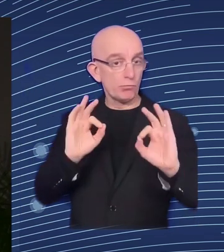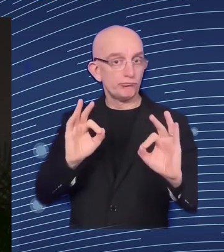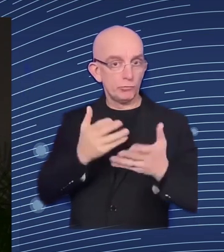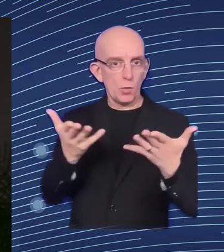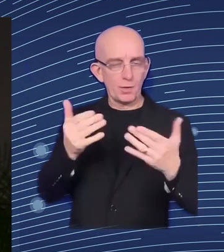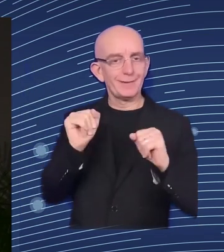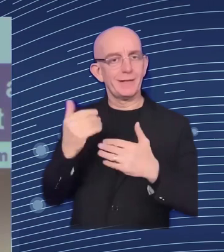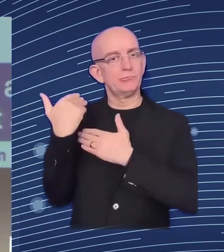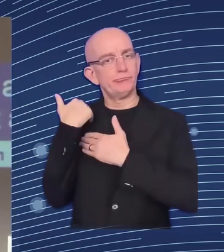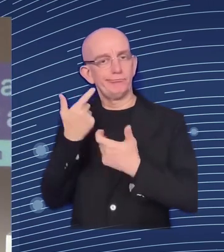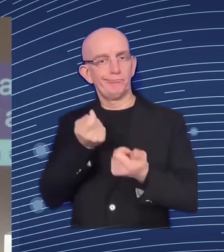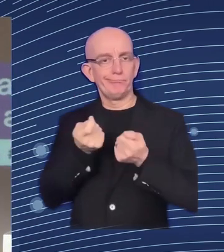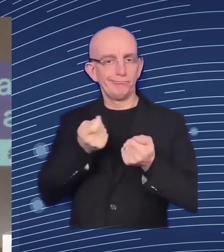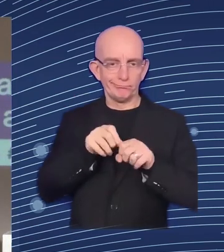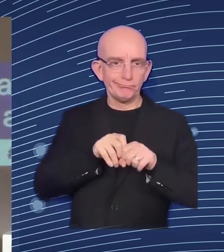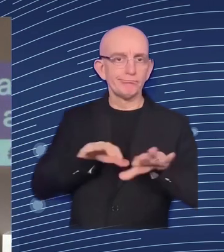please, go ahead.